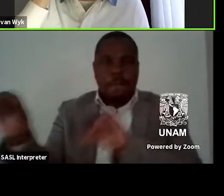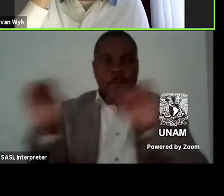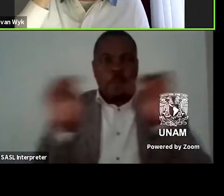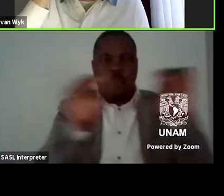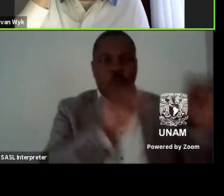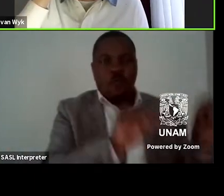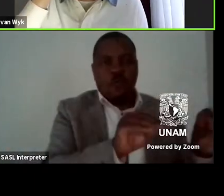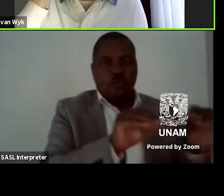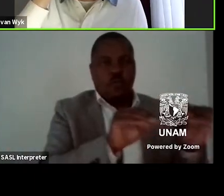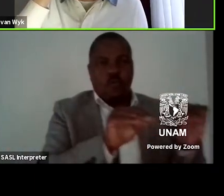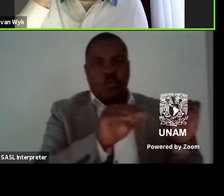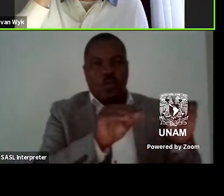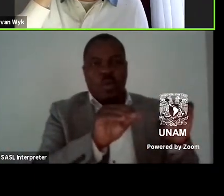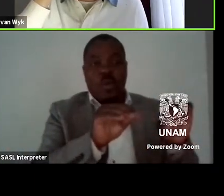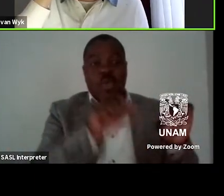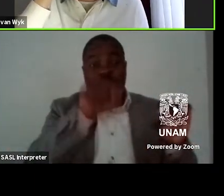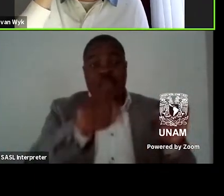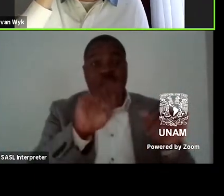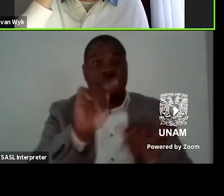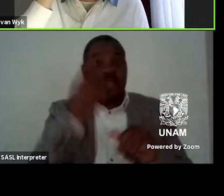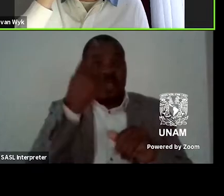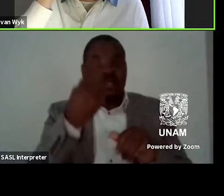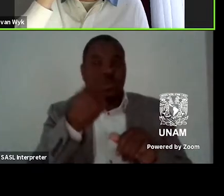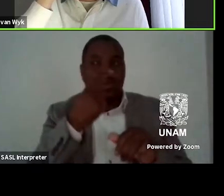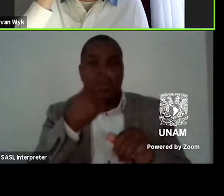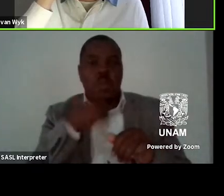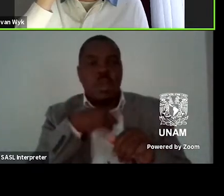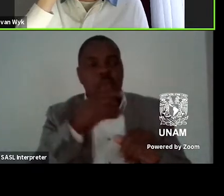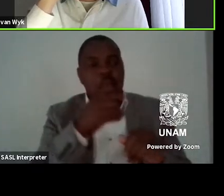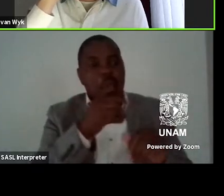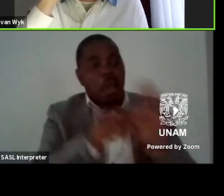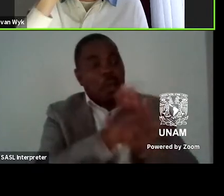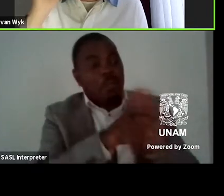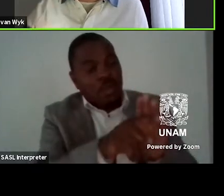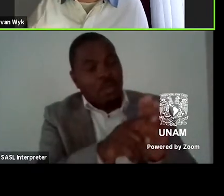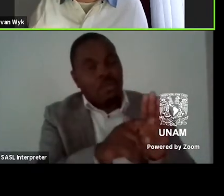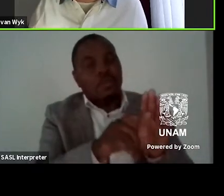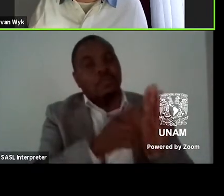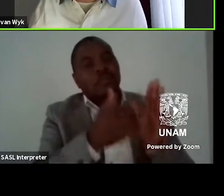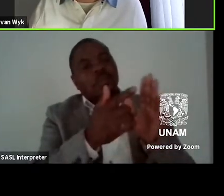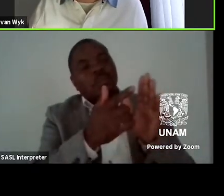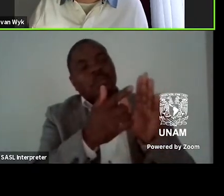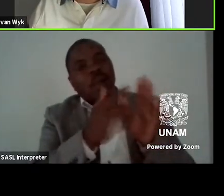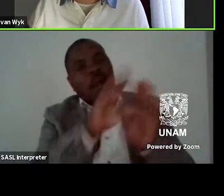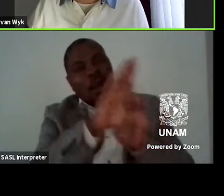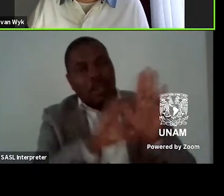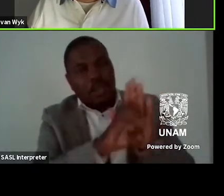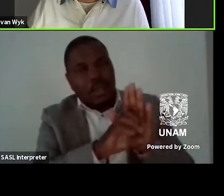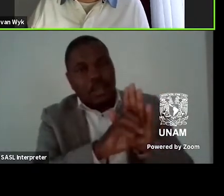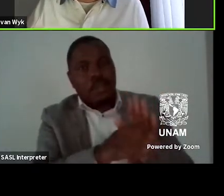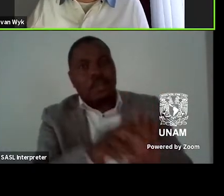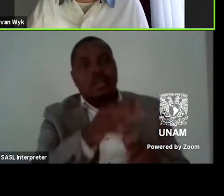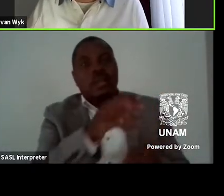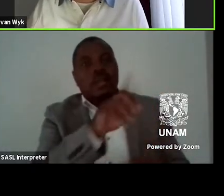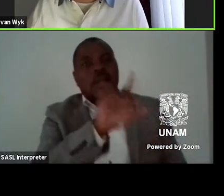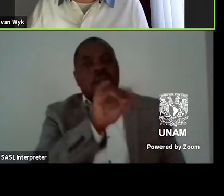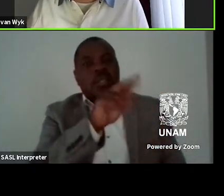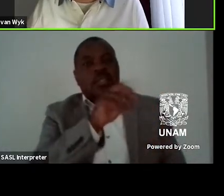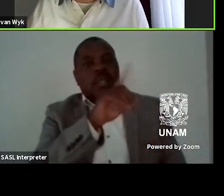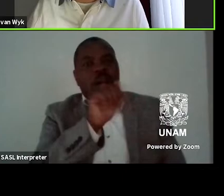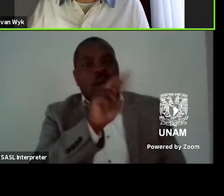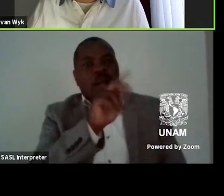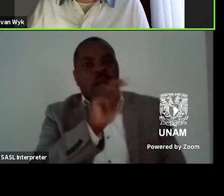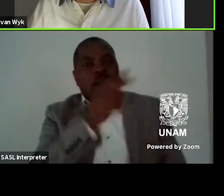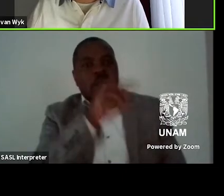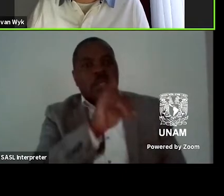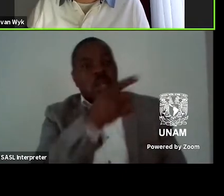the city where we first find the character um Linda Nati within the city of Cape Town um he gets a message from his